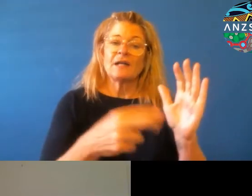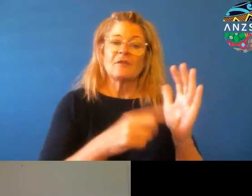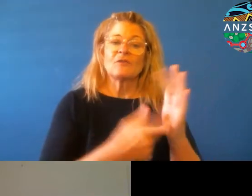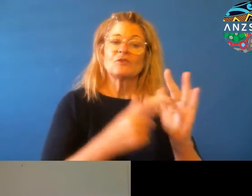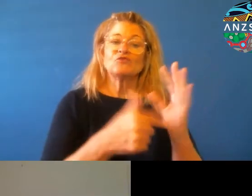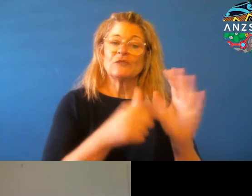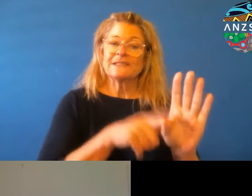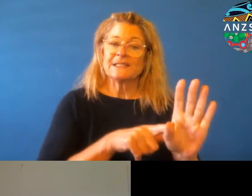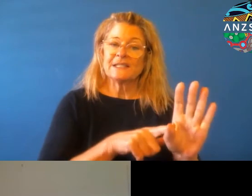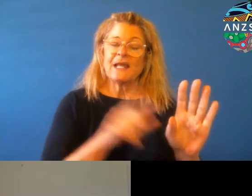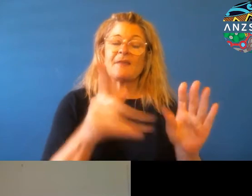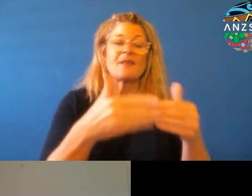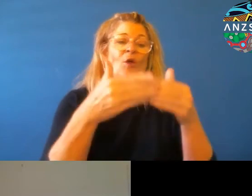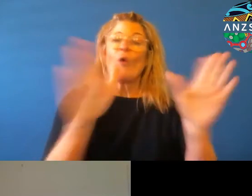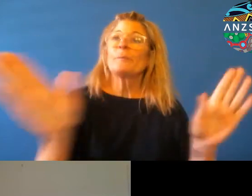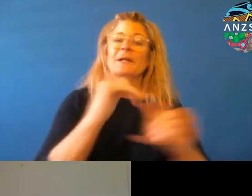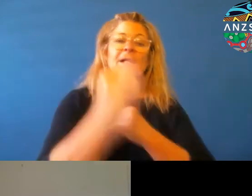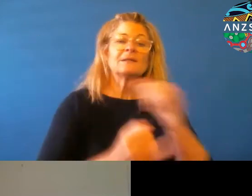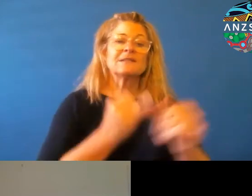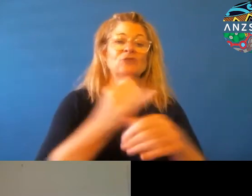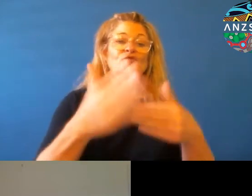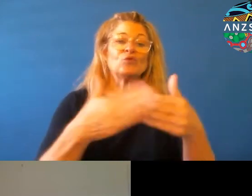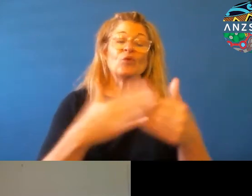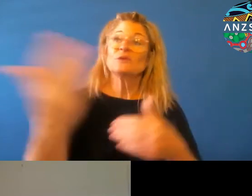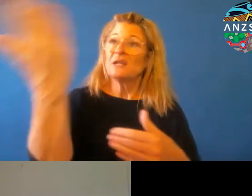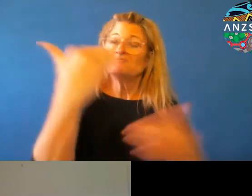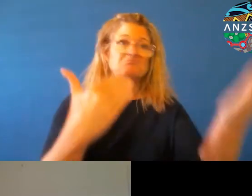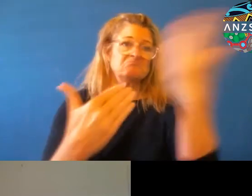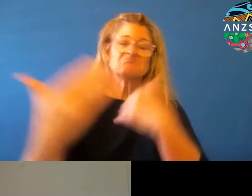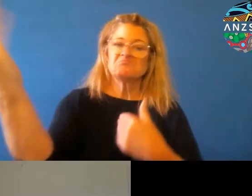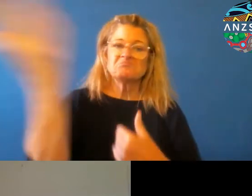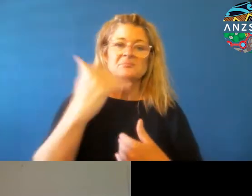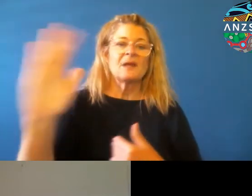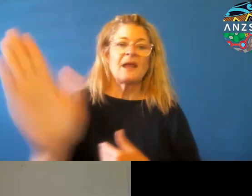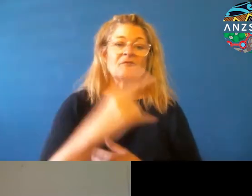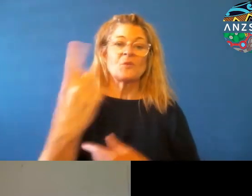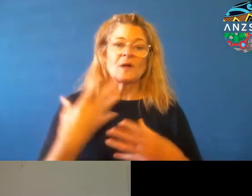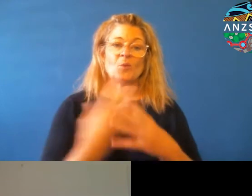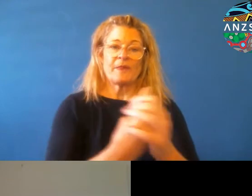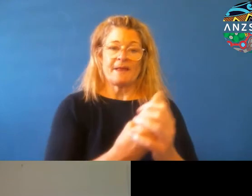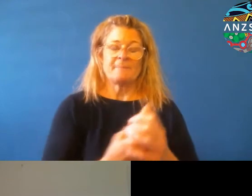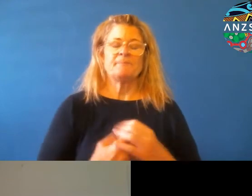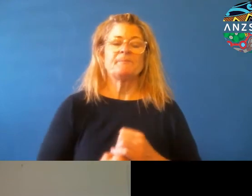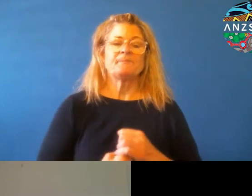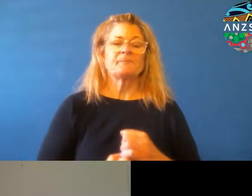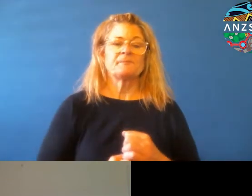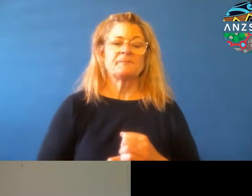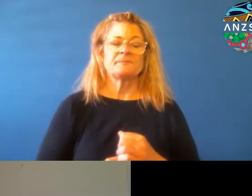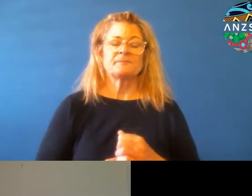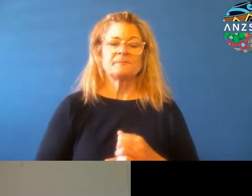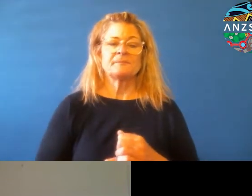international doors and brought everybody else in with them. They are still Tangata Tiriti. And, um,